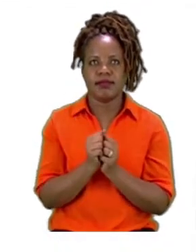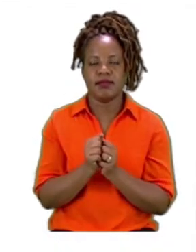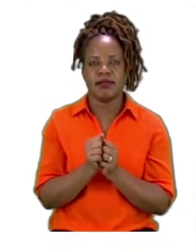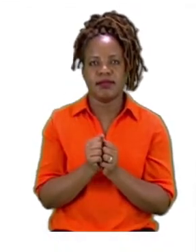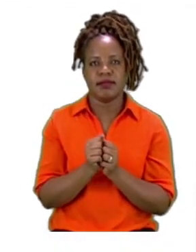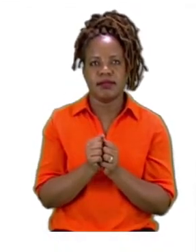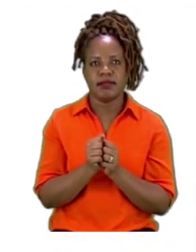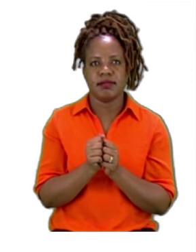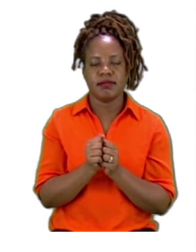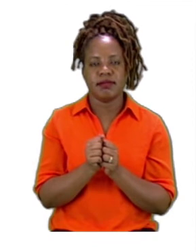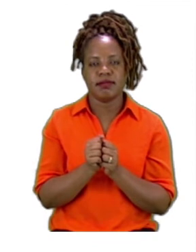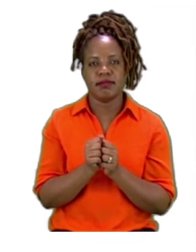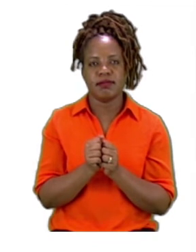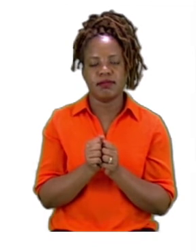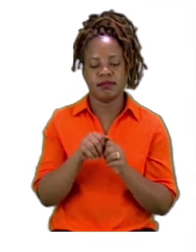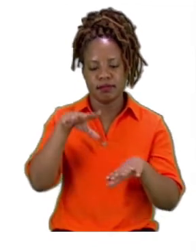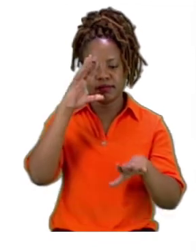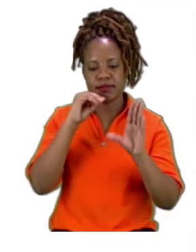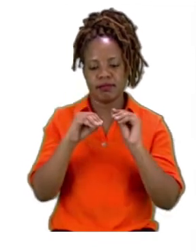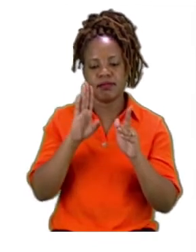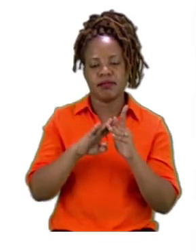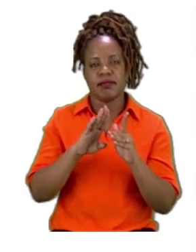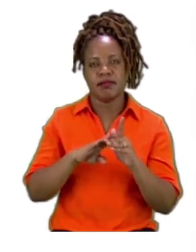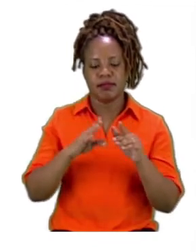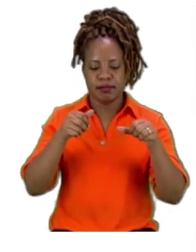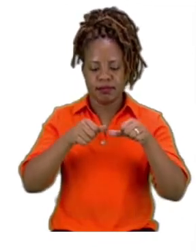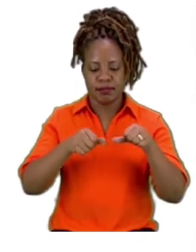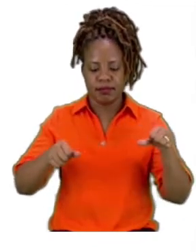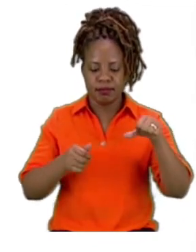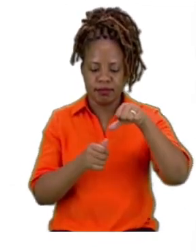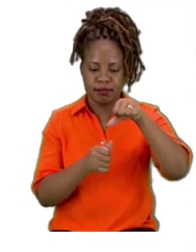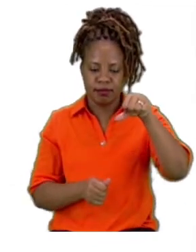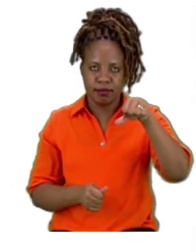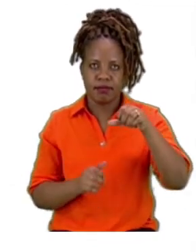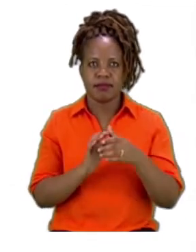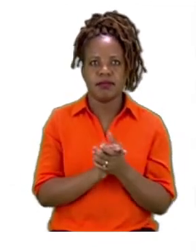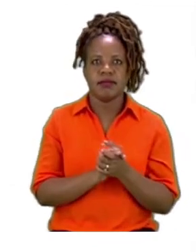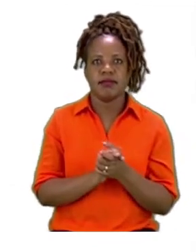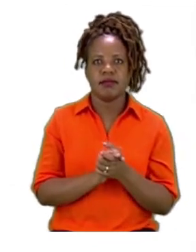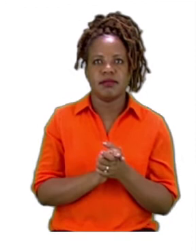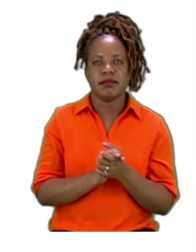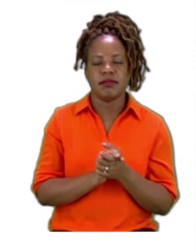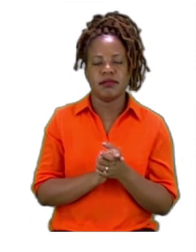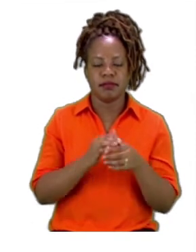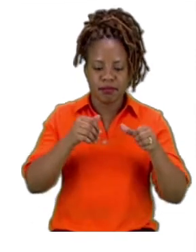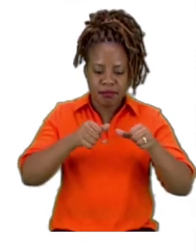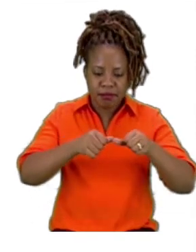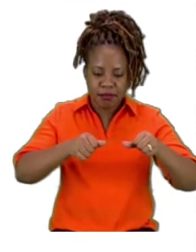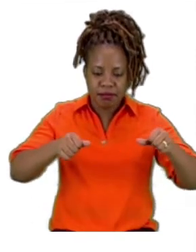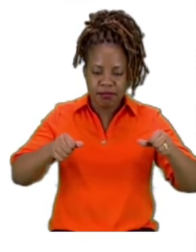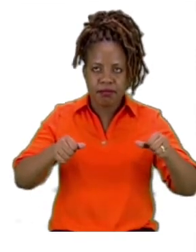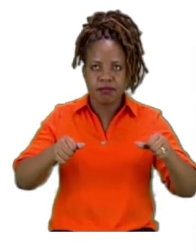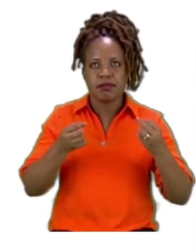to be doing measurement. Now, remember, measurement is all about the length. And this time,